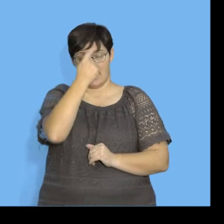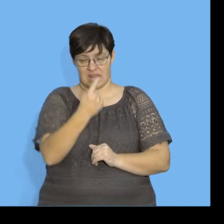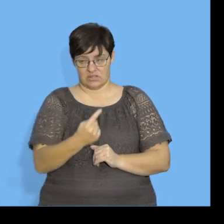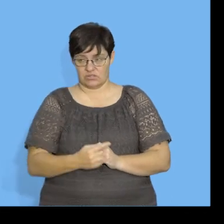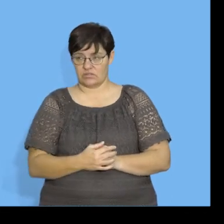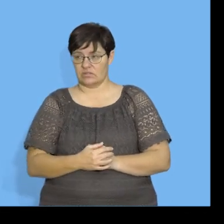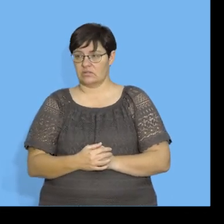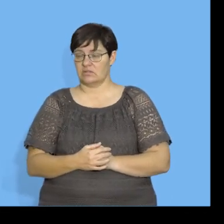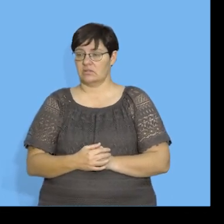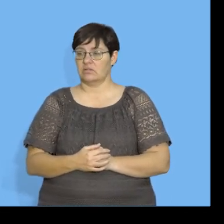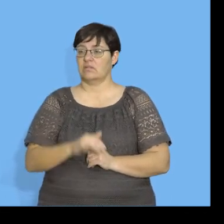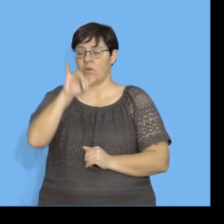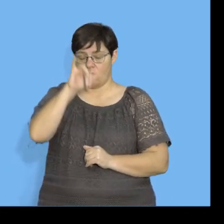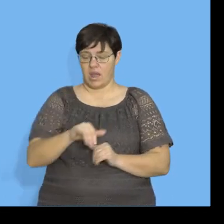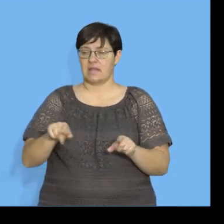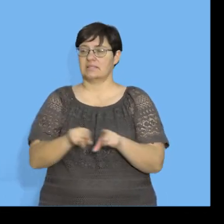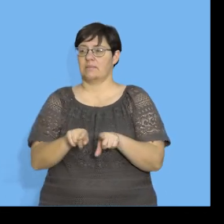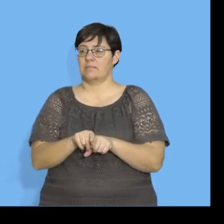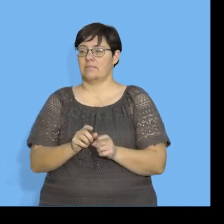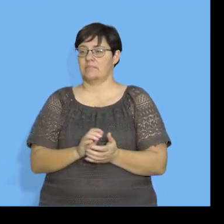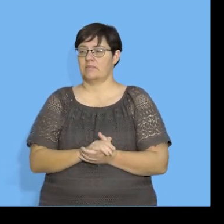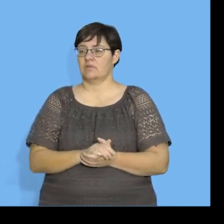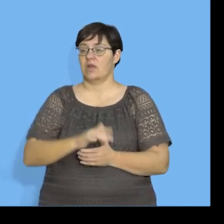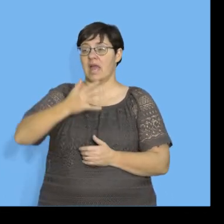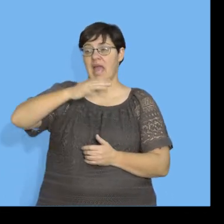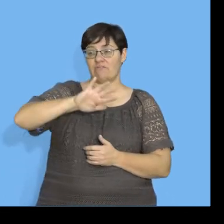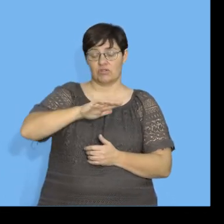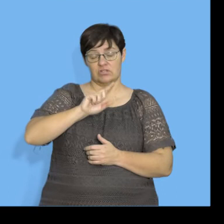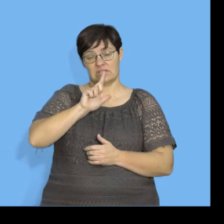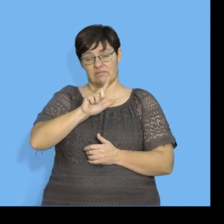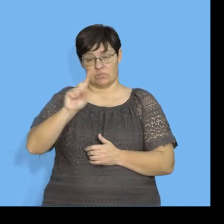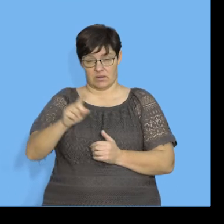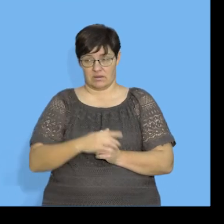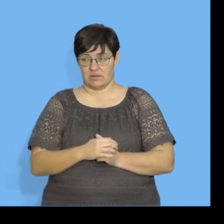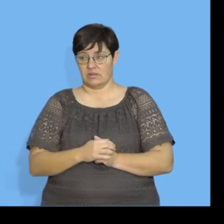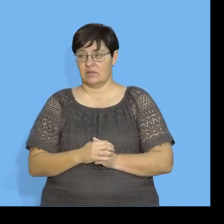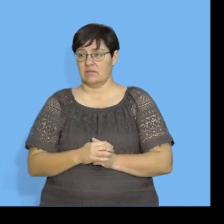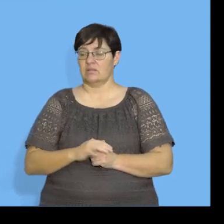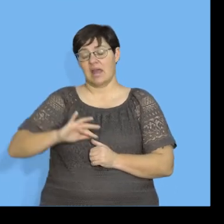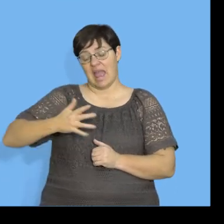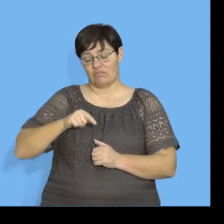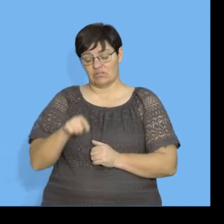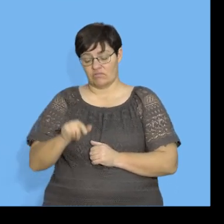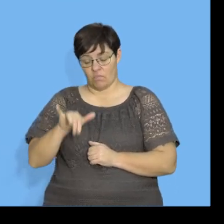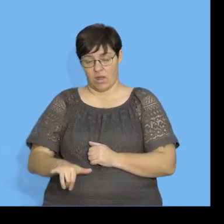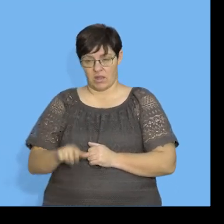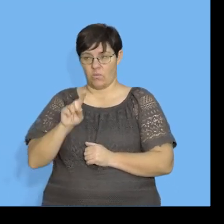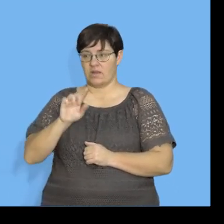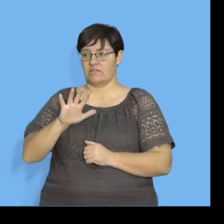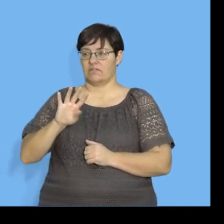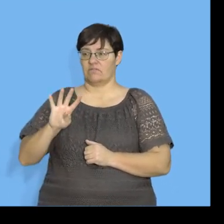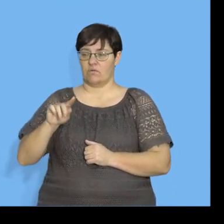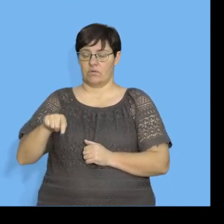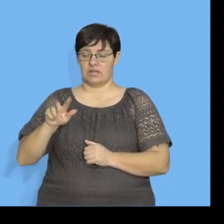do for everything. And for y also, and we know that the average is 71. And the average for y